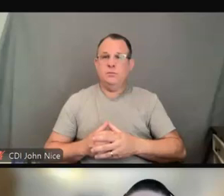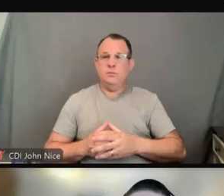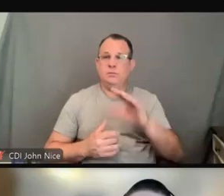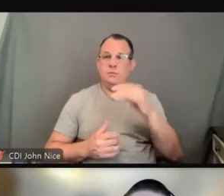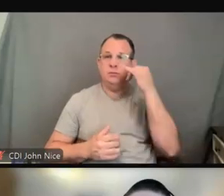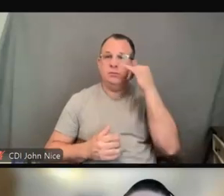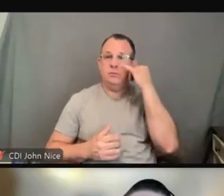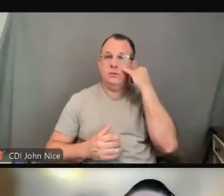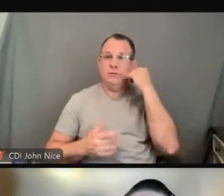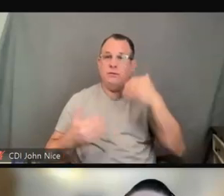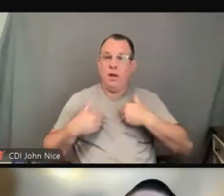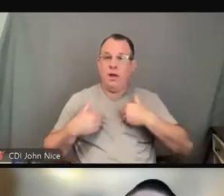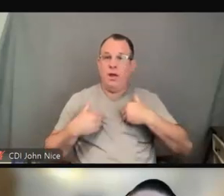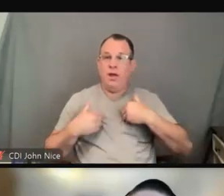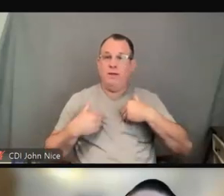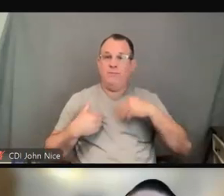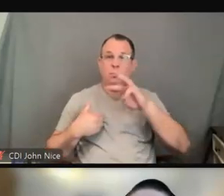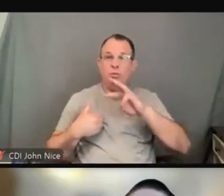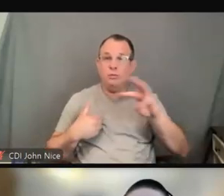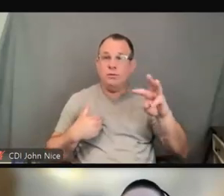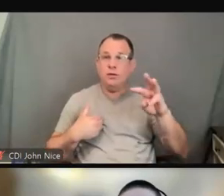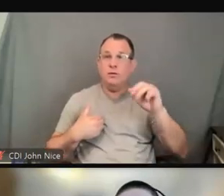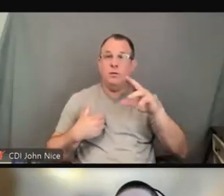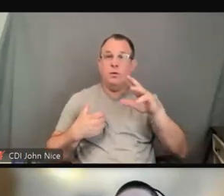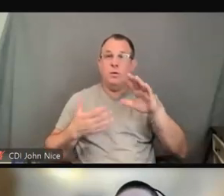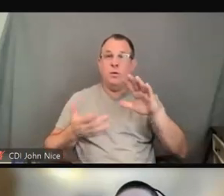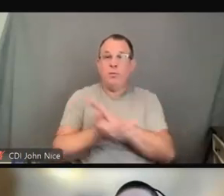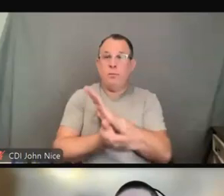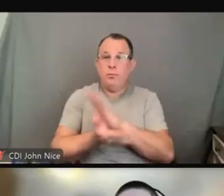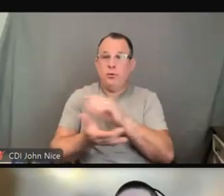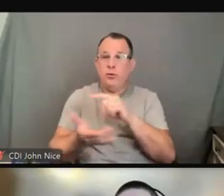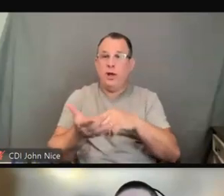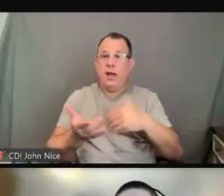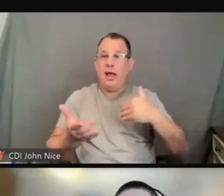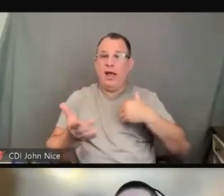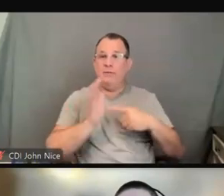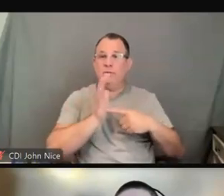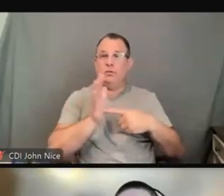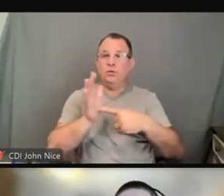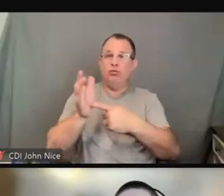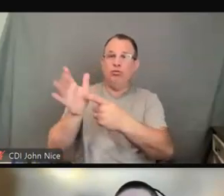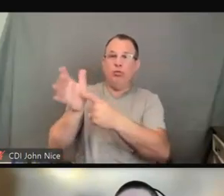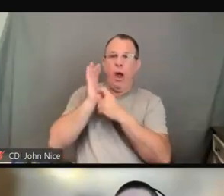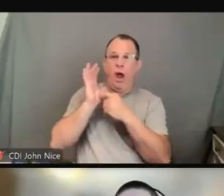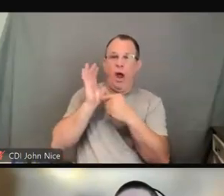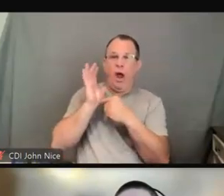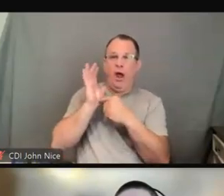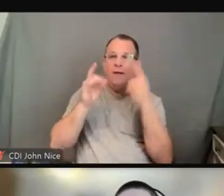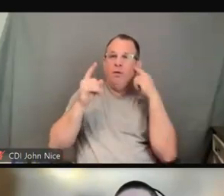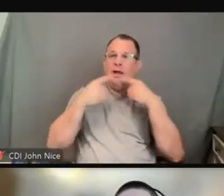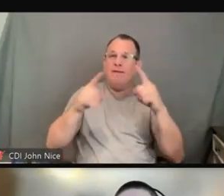that has the requirements for effective VRI, and if you would be able to provide that?